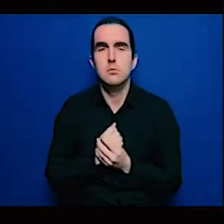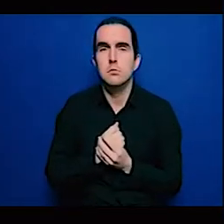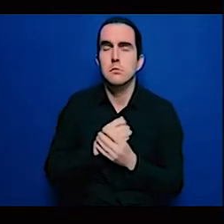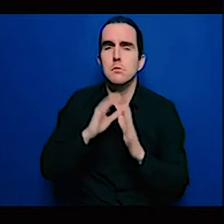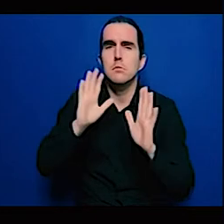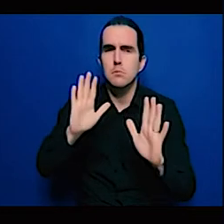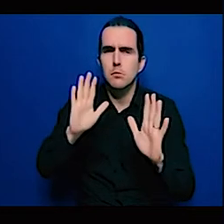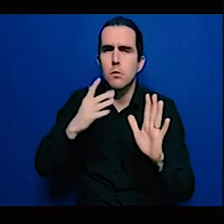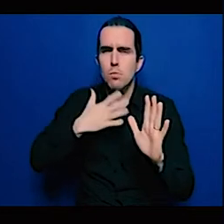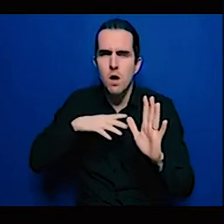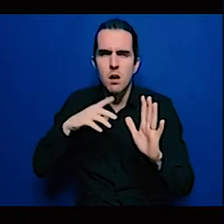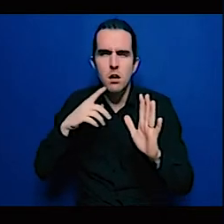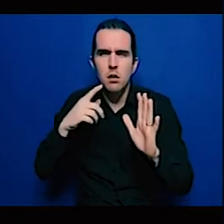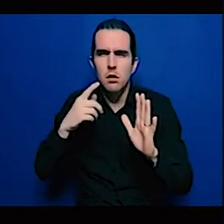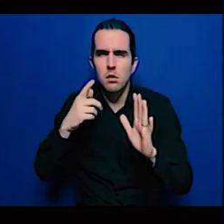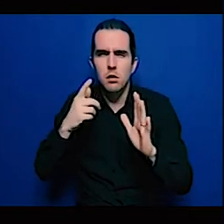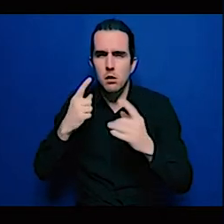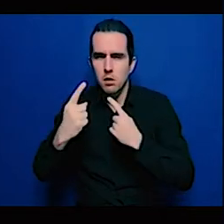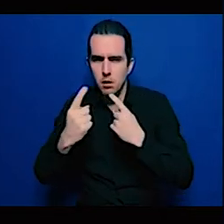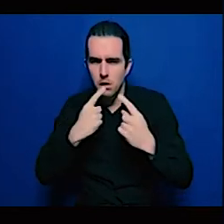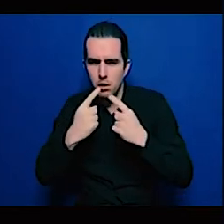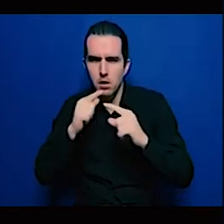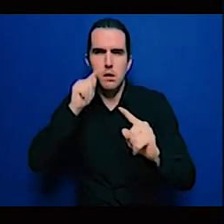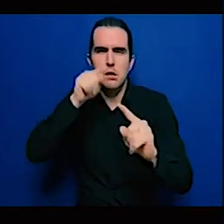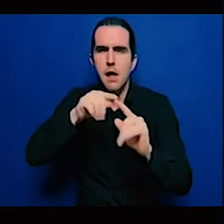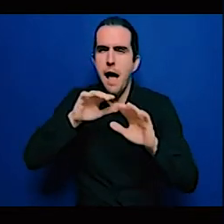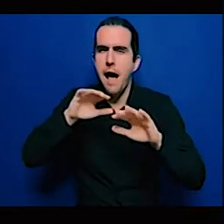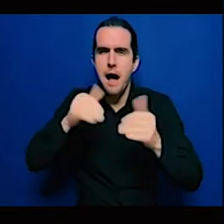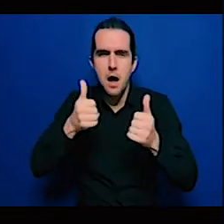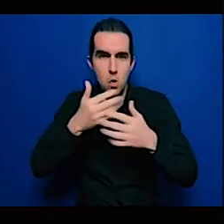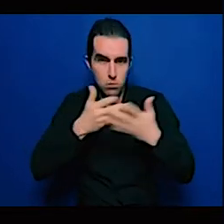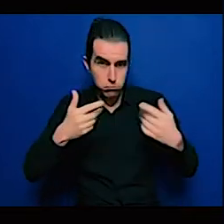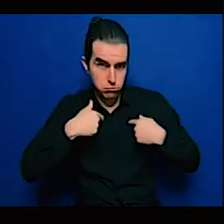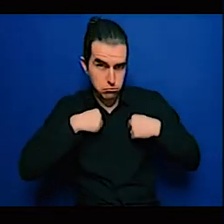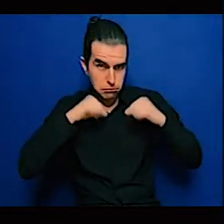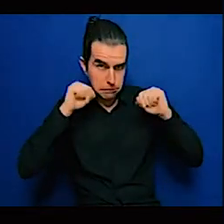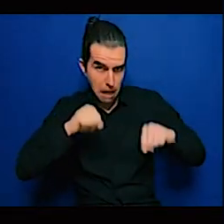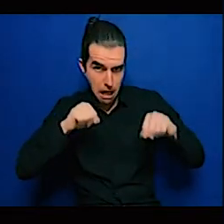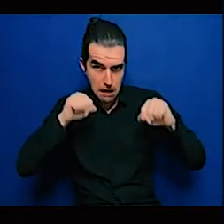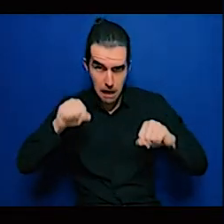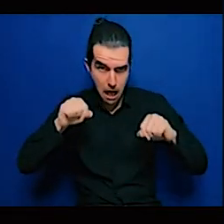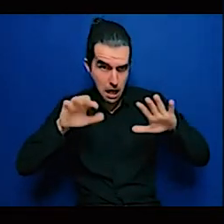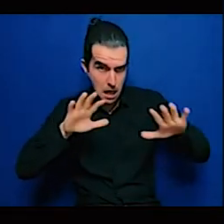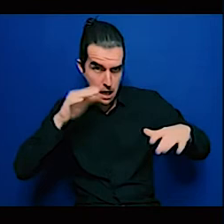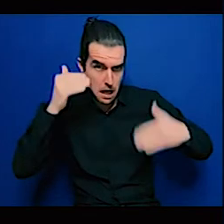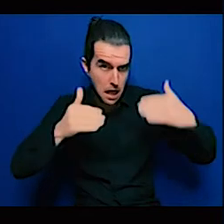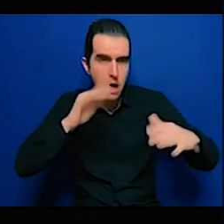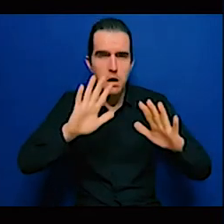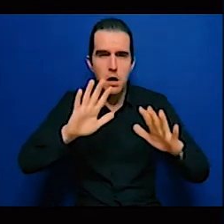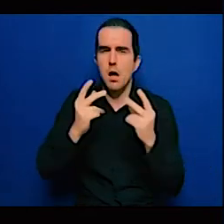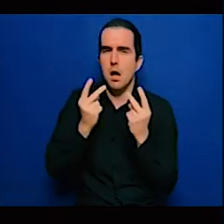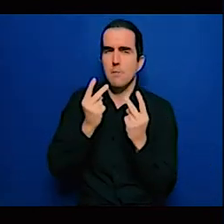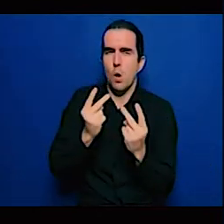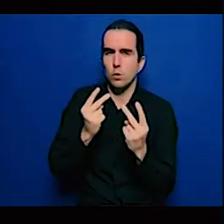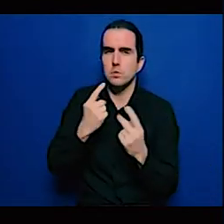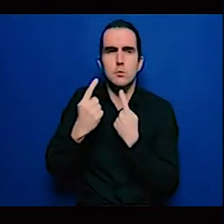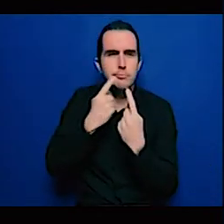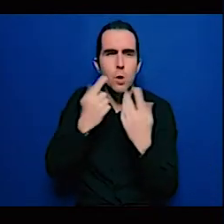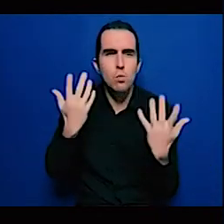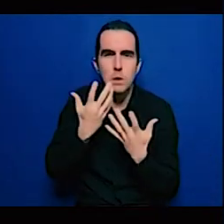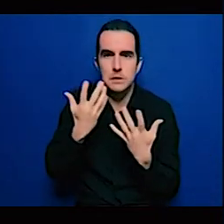About 35 out of 50 of the largest financial institutions are now committed to investing in